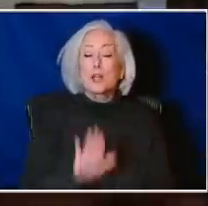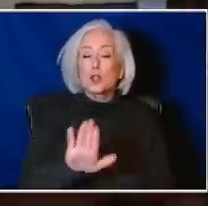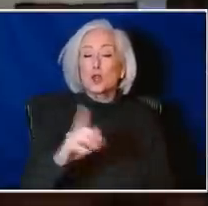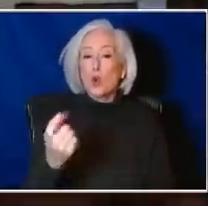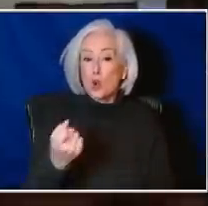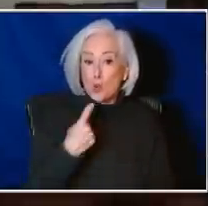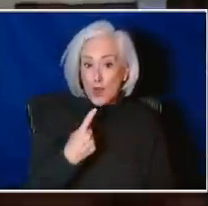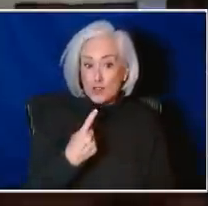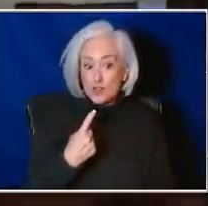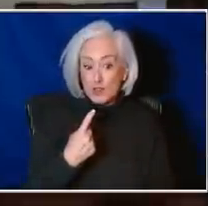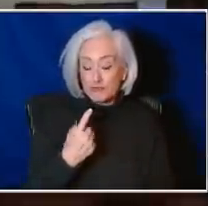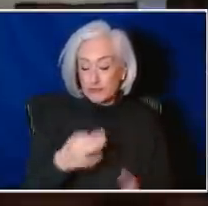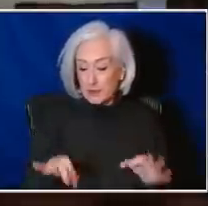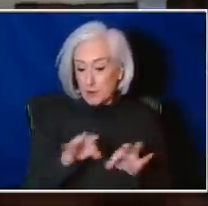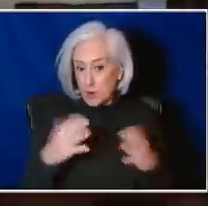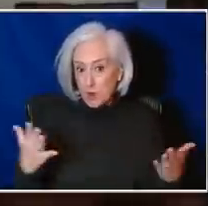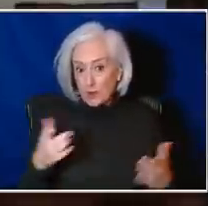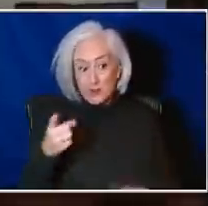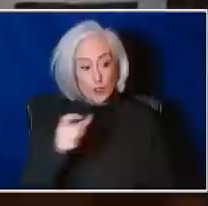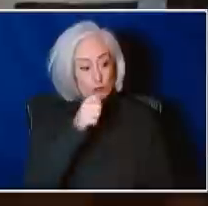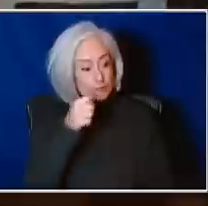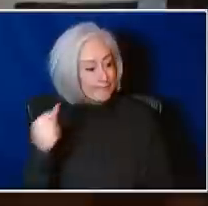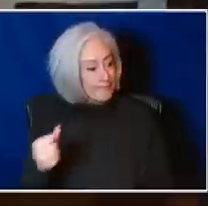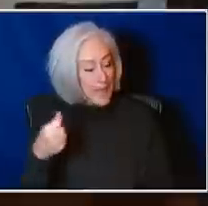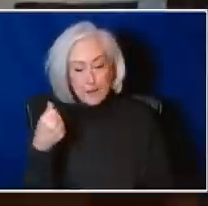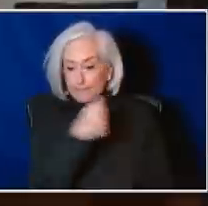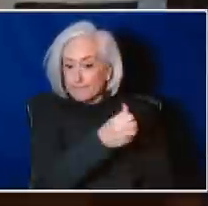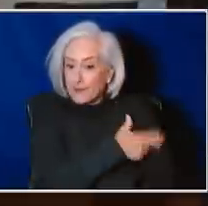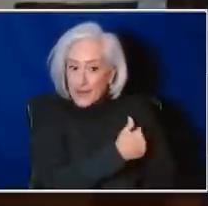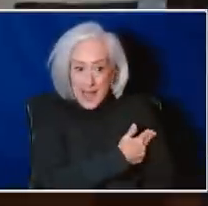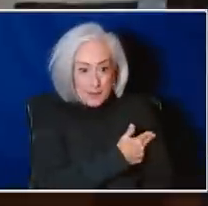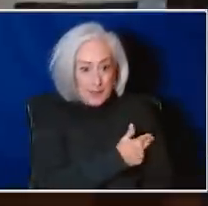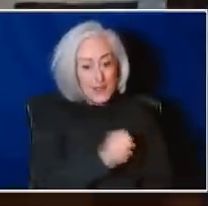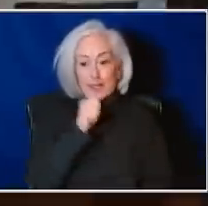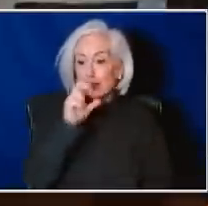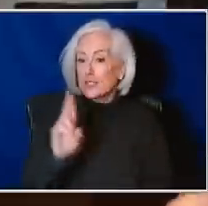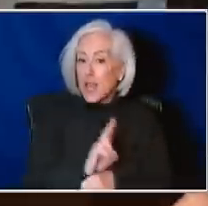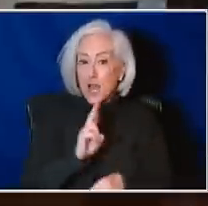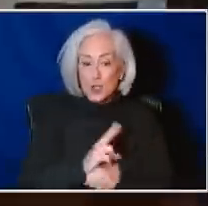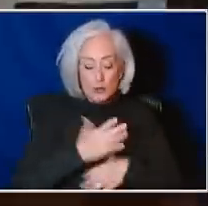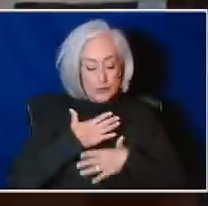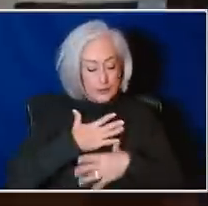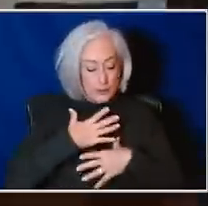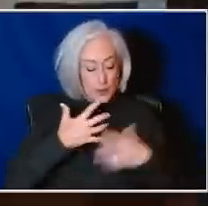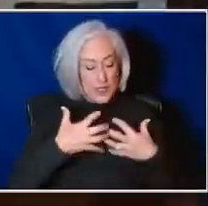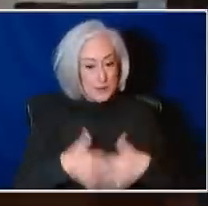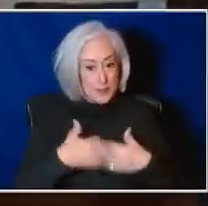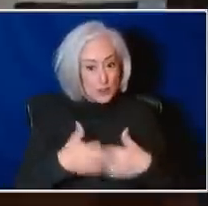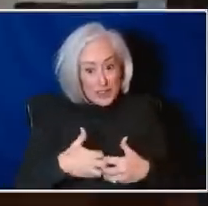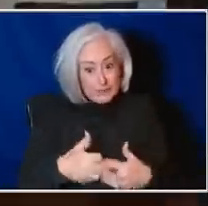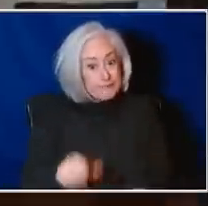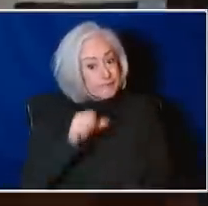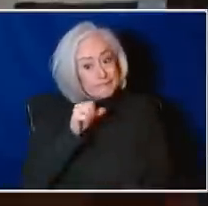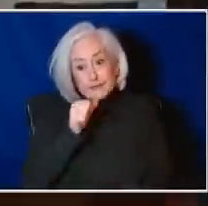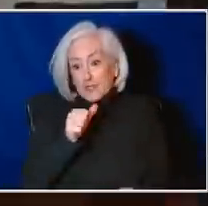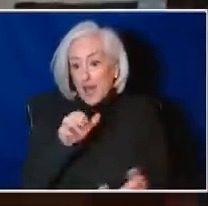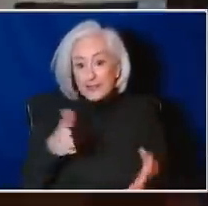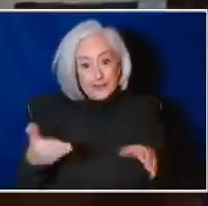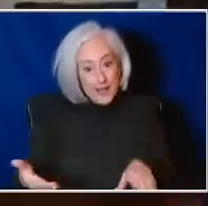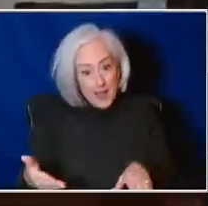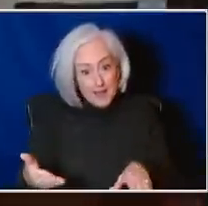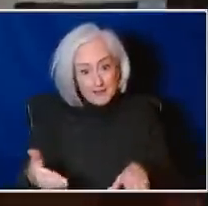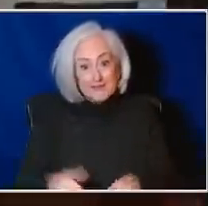end up in the hospital. You're not on a ventilator, and you're certainly not going to die. And that's the value of the bivalent